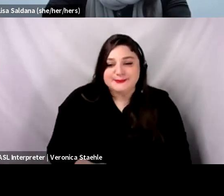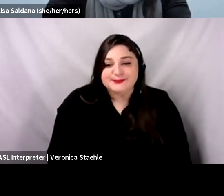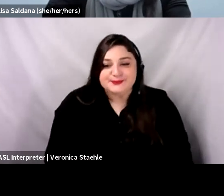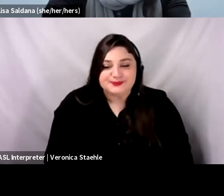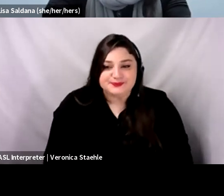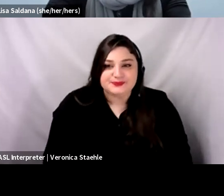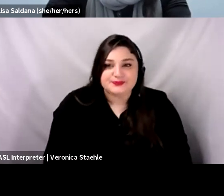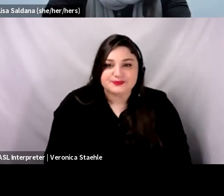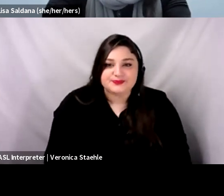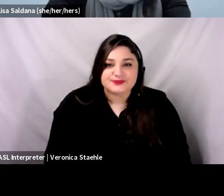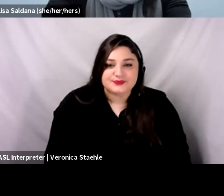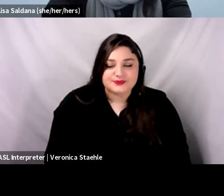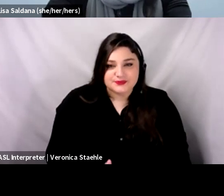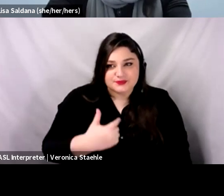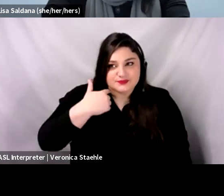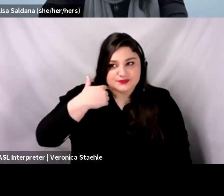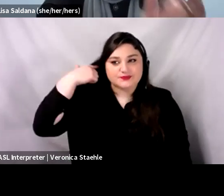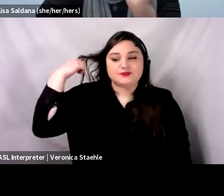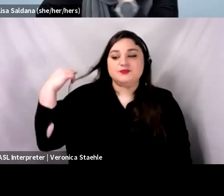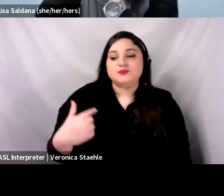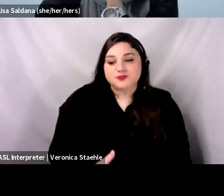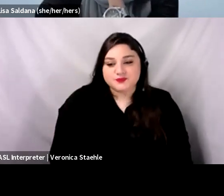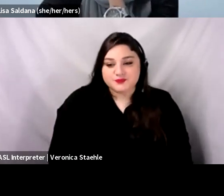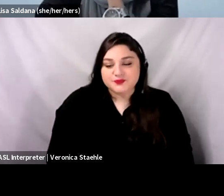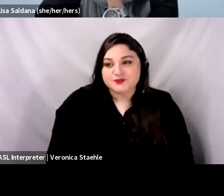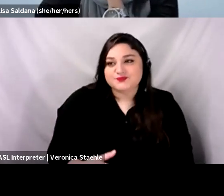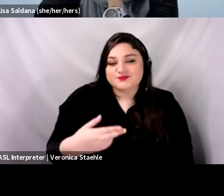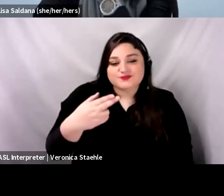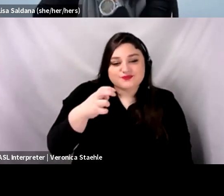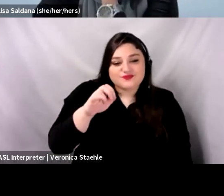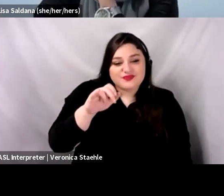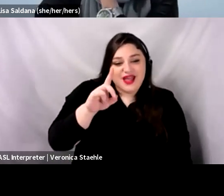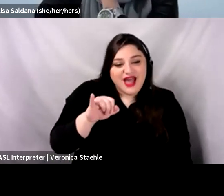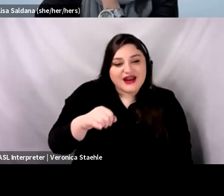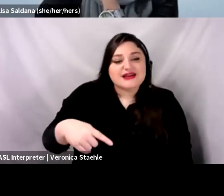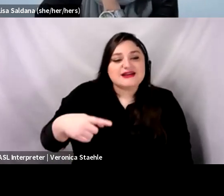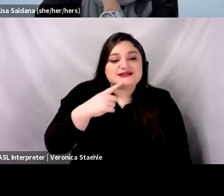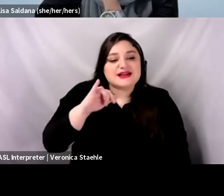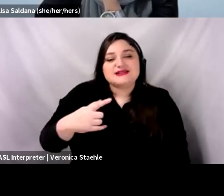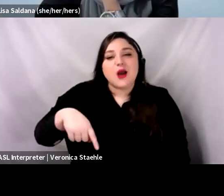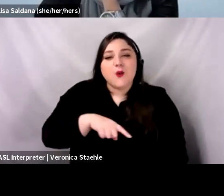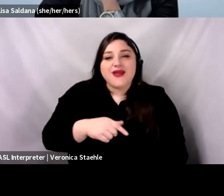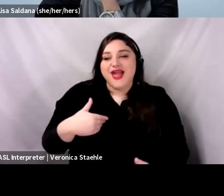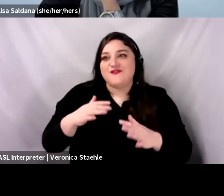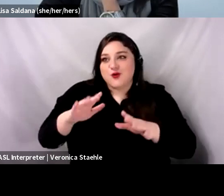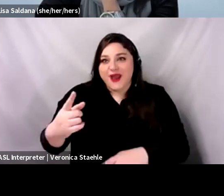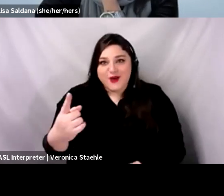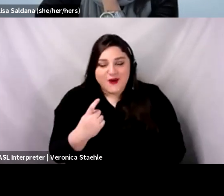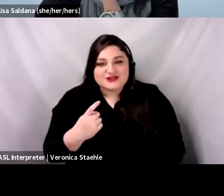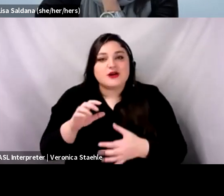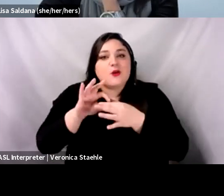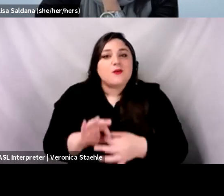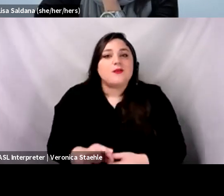We have a really interesting follow-up question from Dr. Ramley about whether the outcomes of a cost-effectiveness